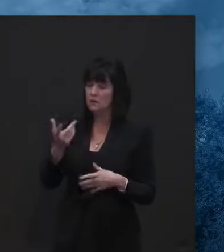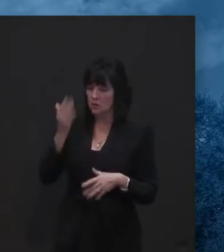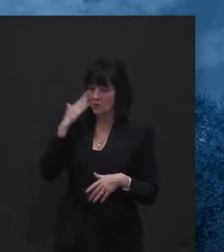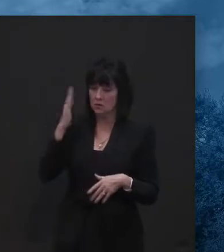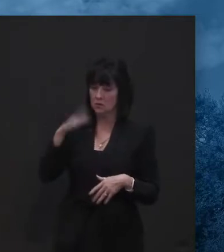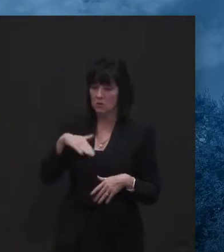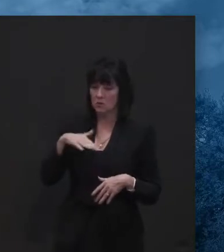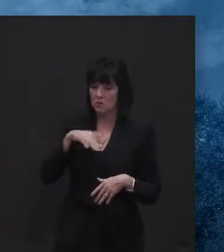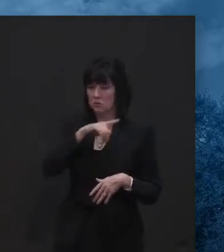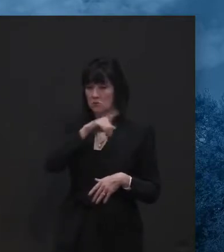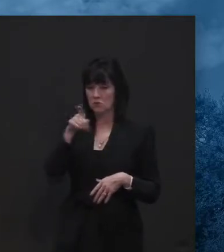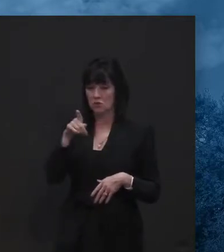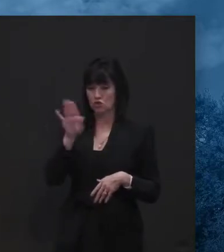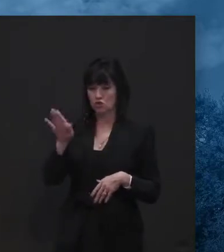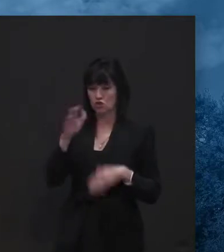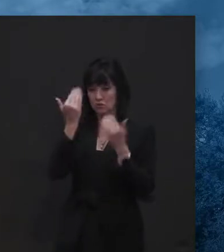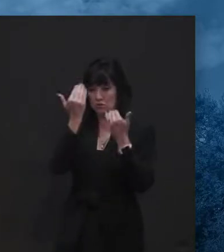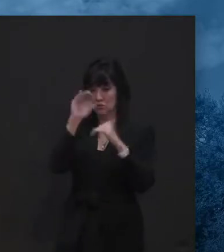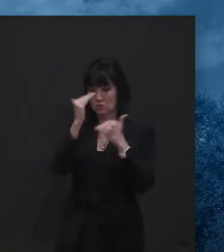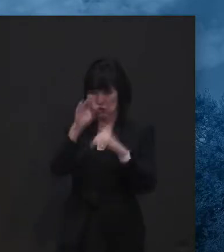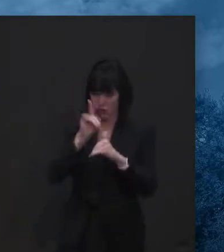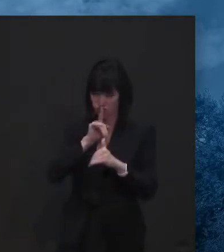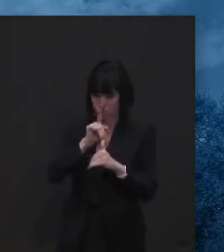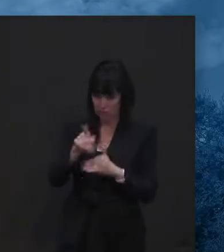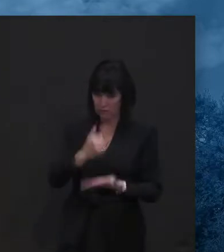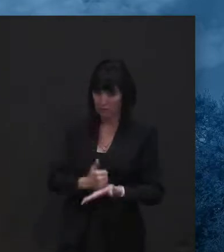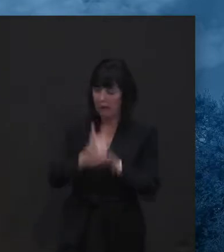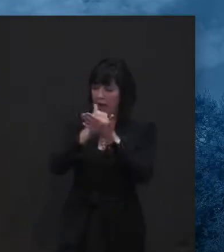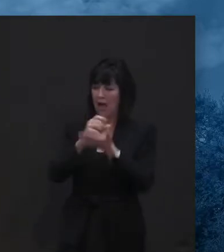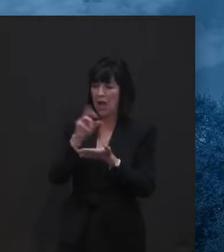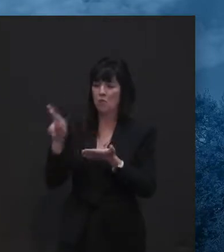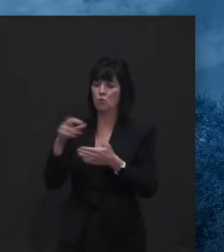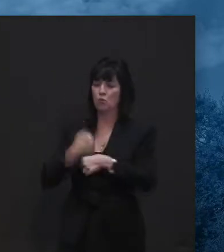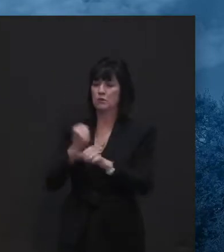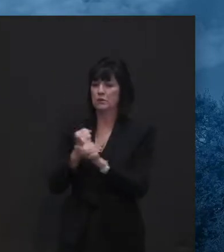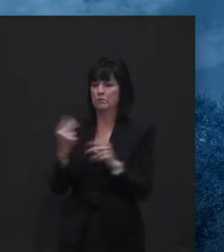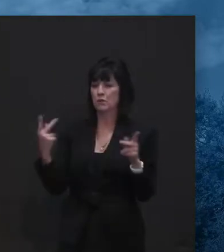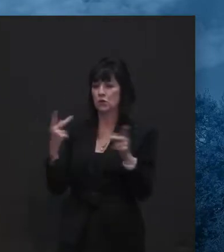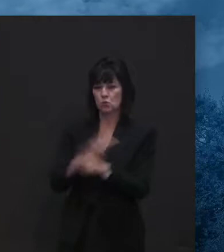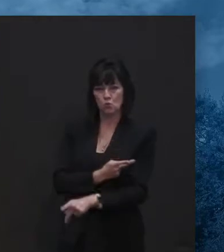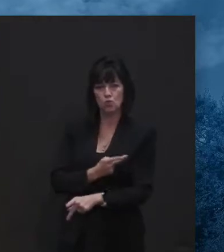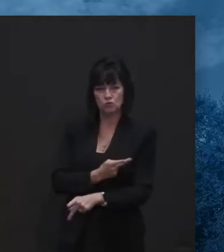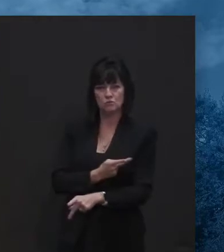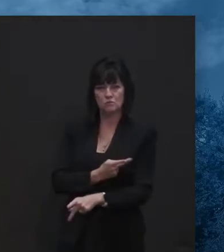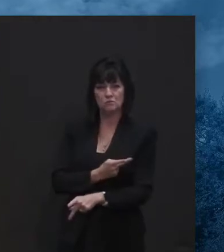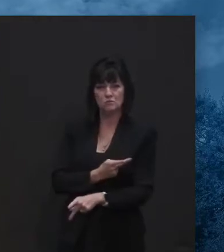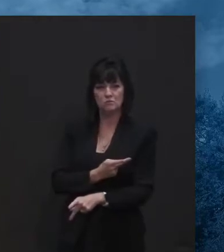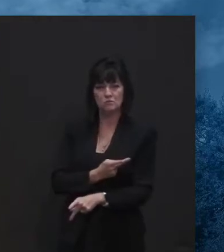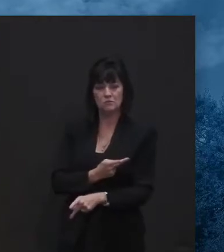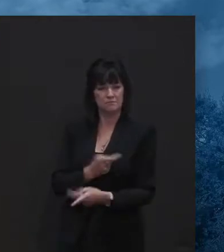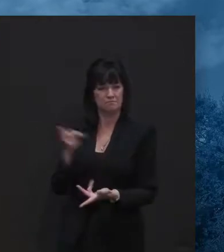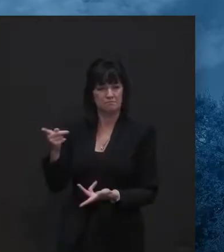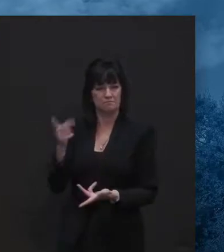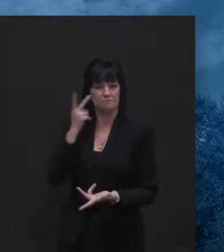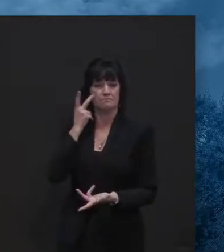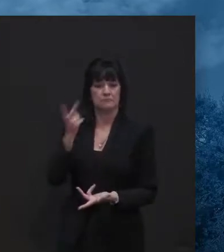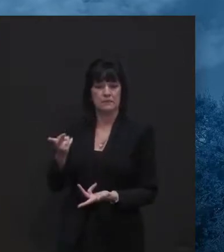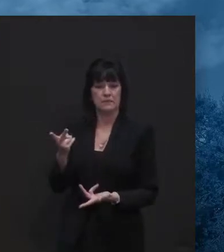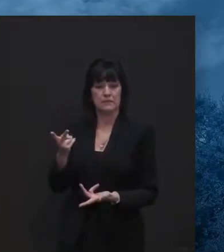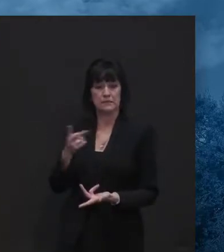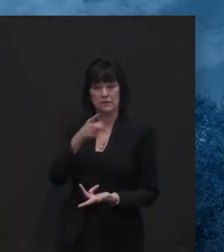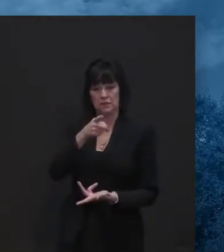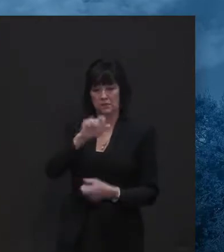What in the data suggests restrictions in Delaware have been effective enough at stopping the spread of the virus to outweigh the obvious downsides?